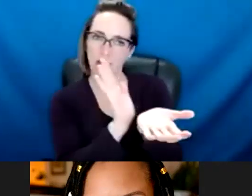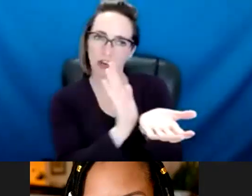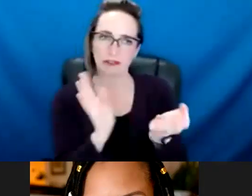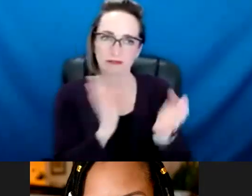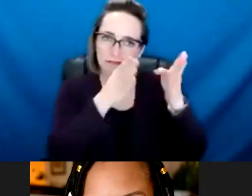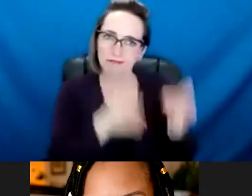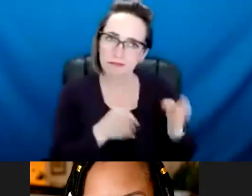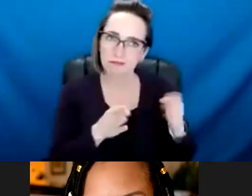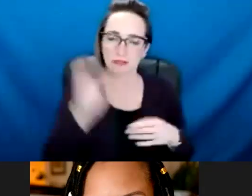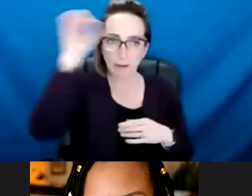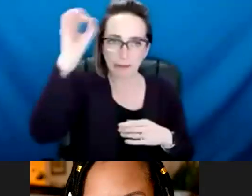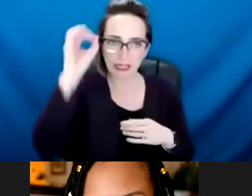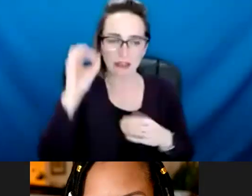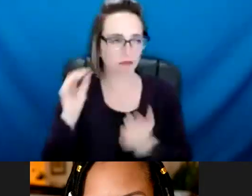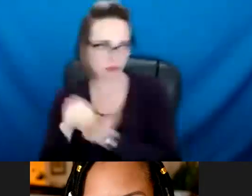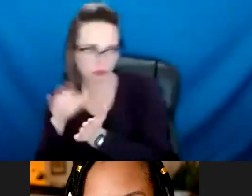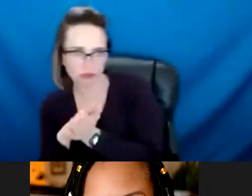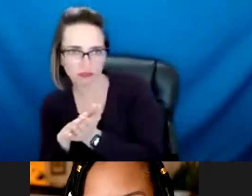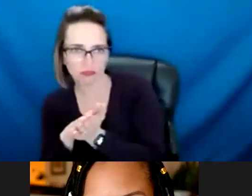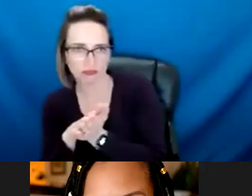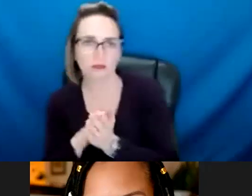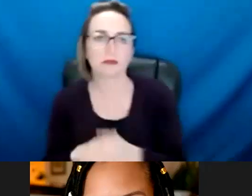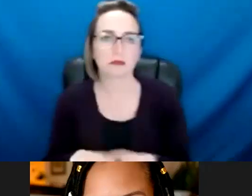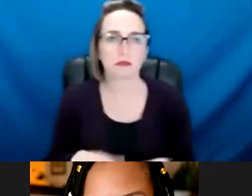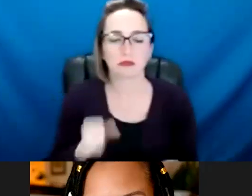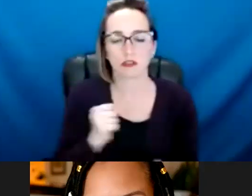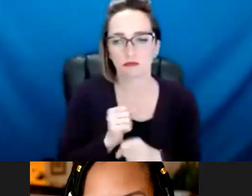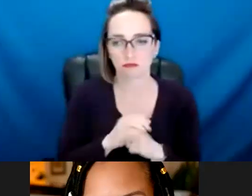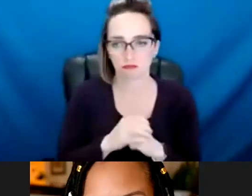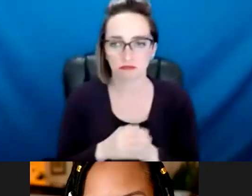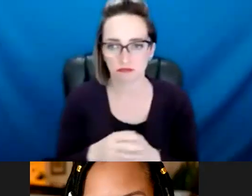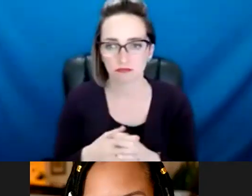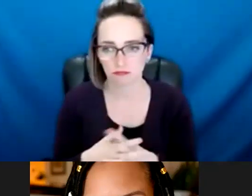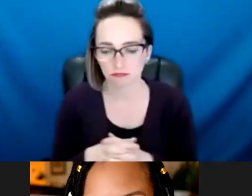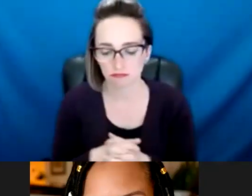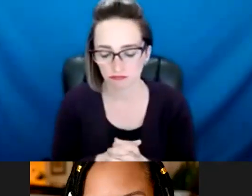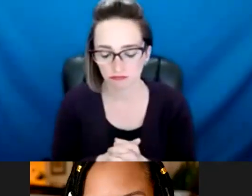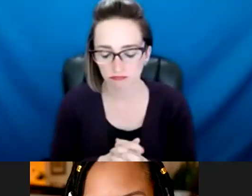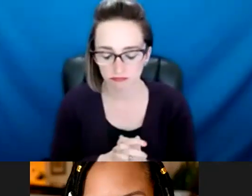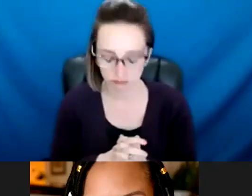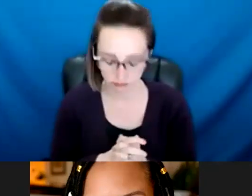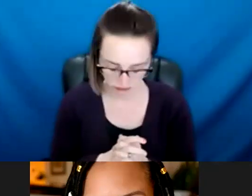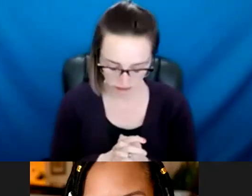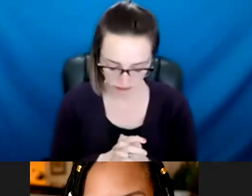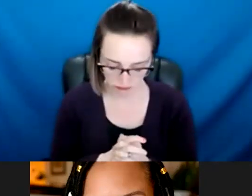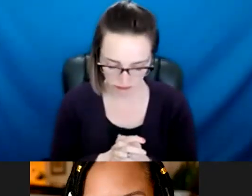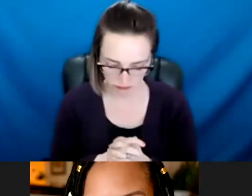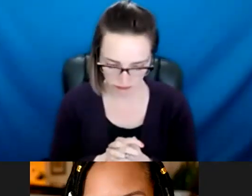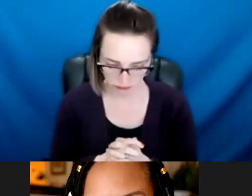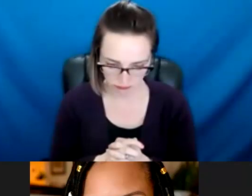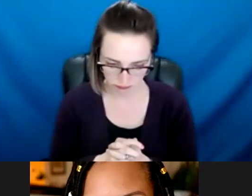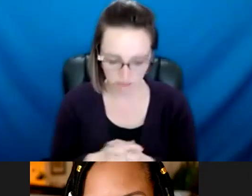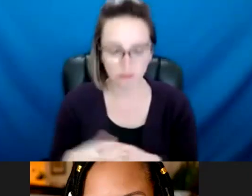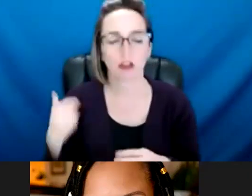of the stakeholder groups that Sasha mentioned, to make sure that their voices were included in this process. So we held some